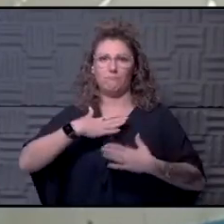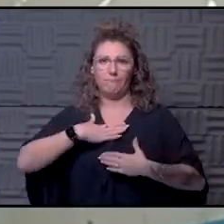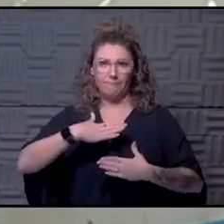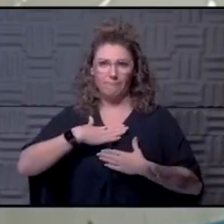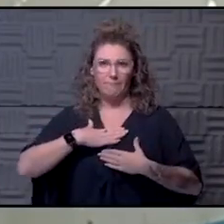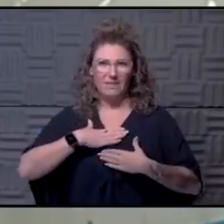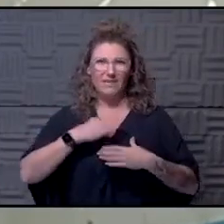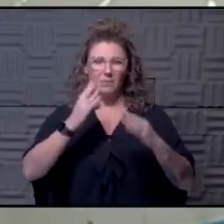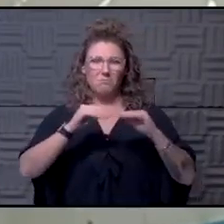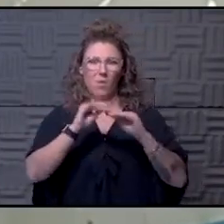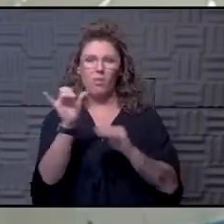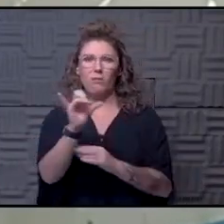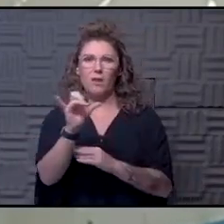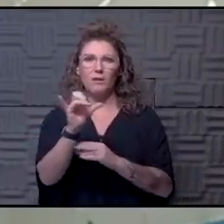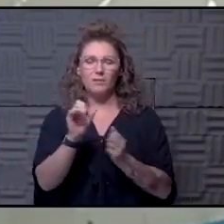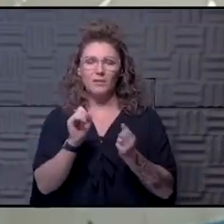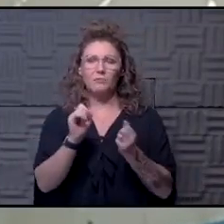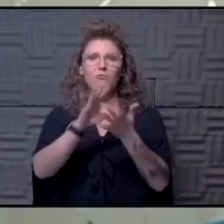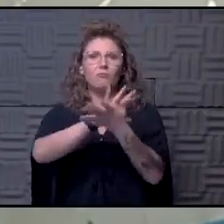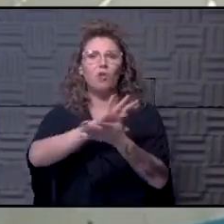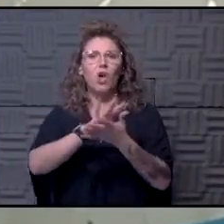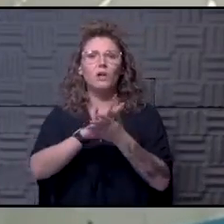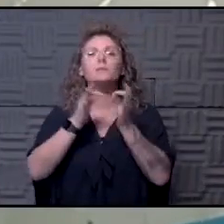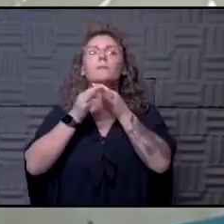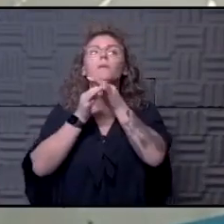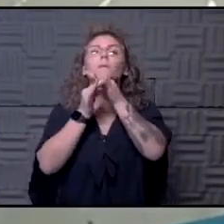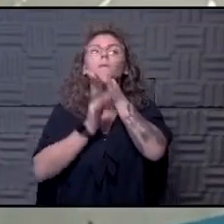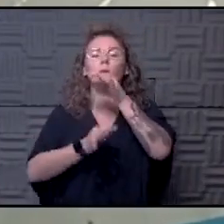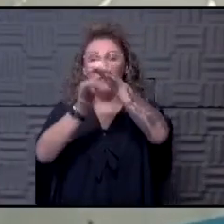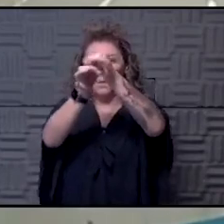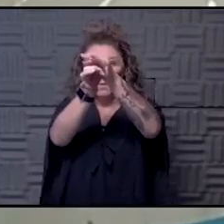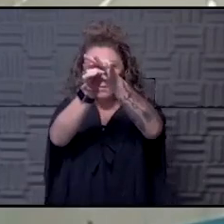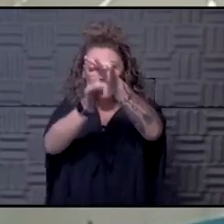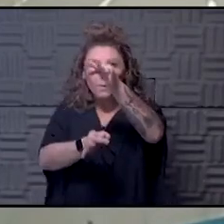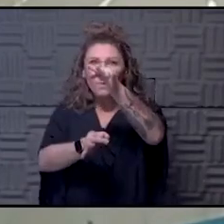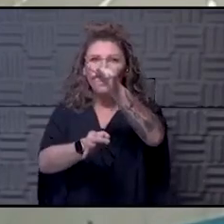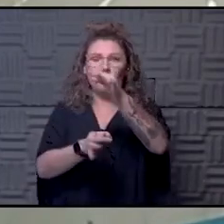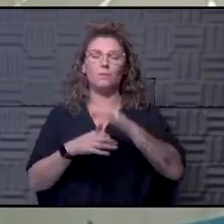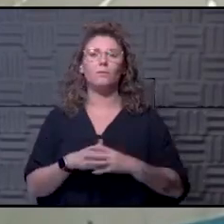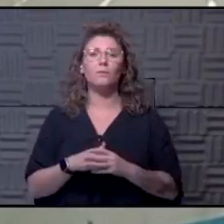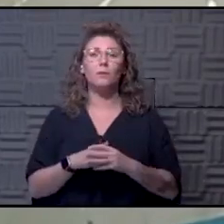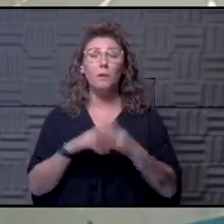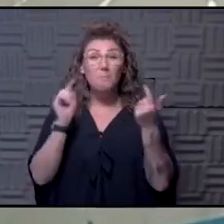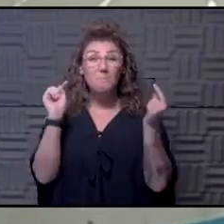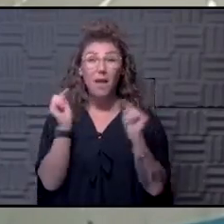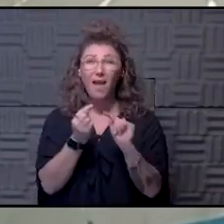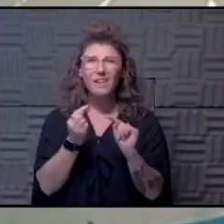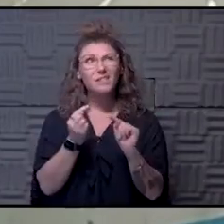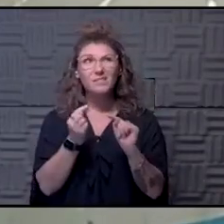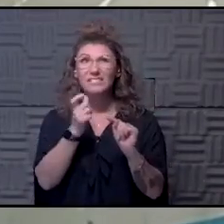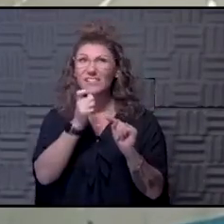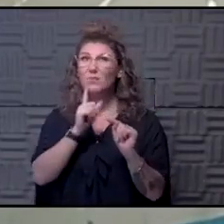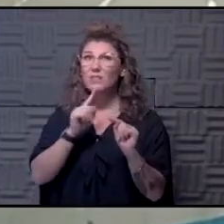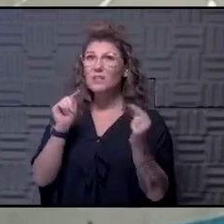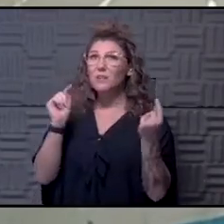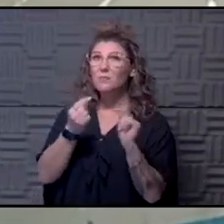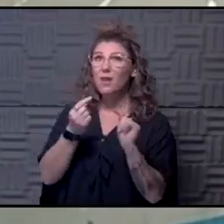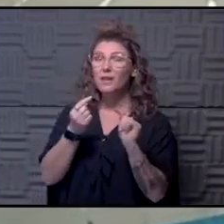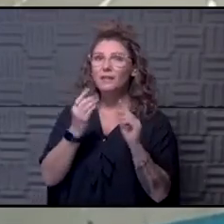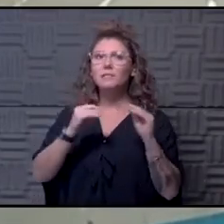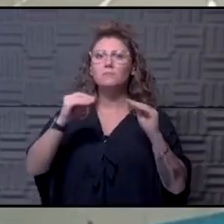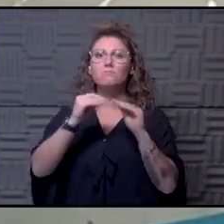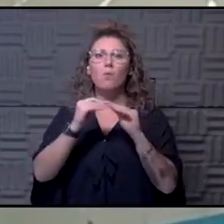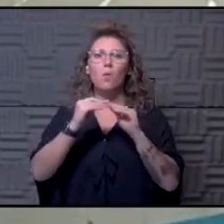likely caused the, the narrowing in the airway. As far as pain, it's not really pain. It's just more of a struggle.